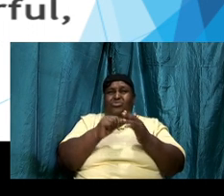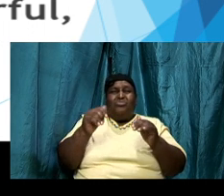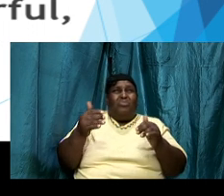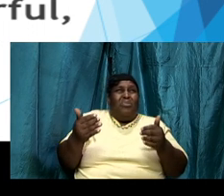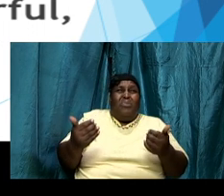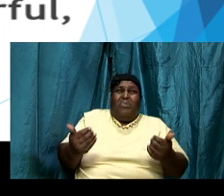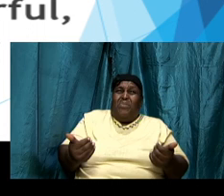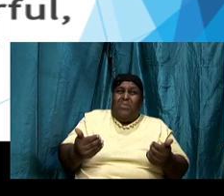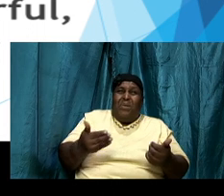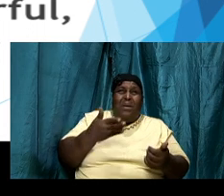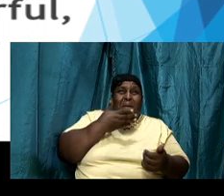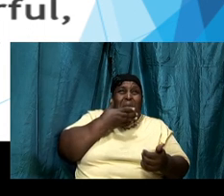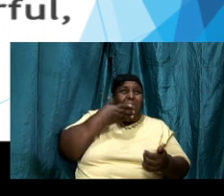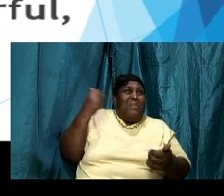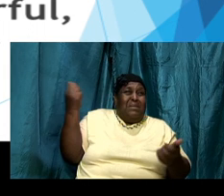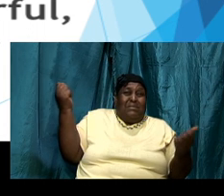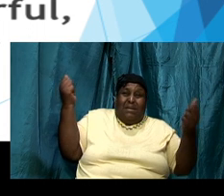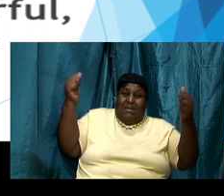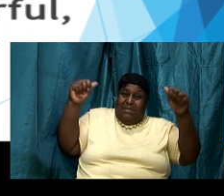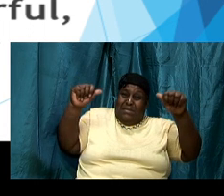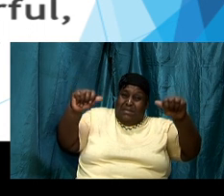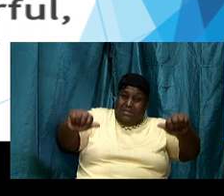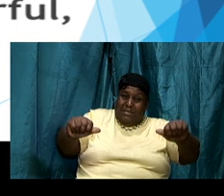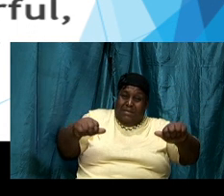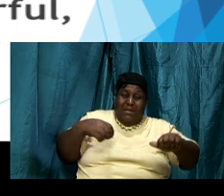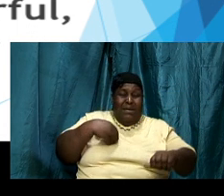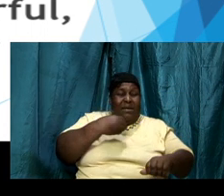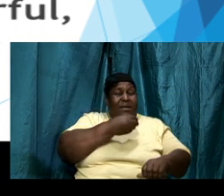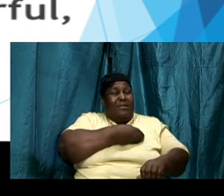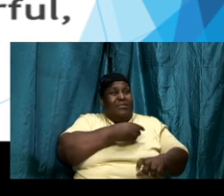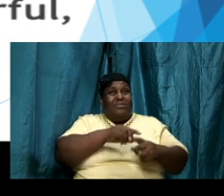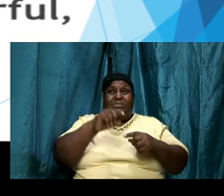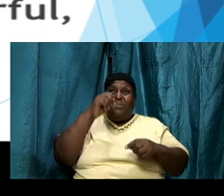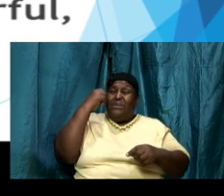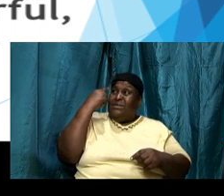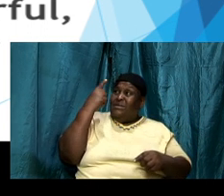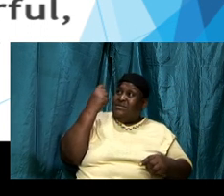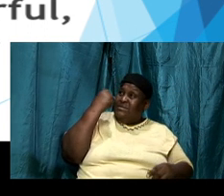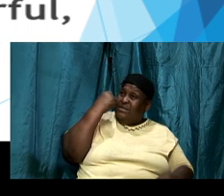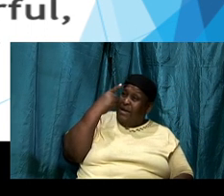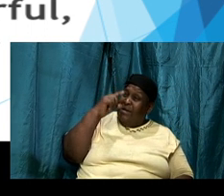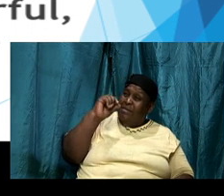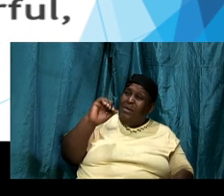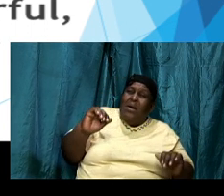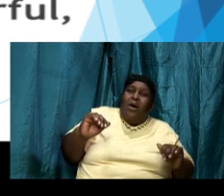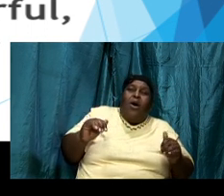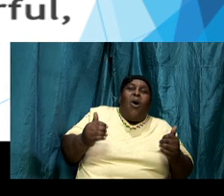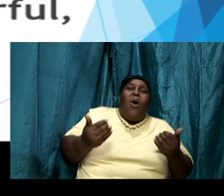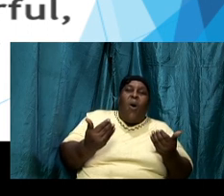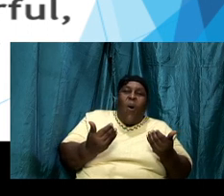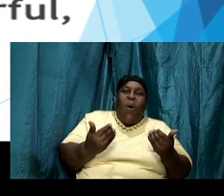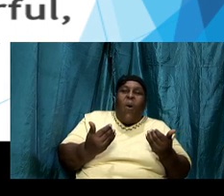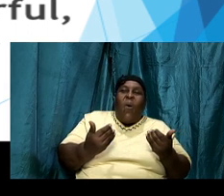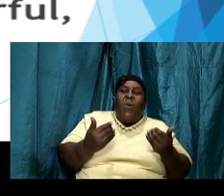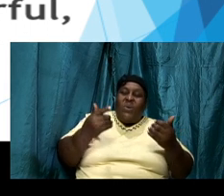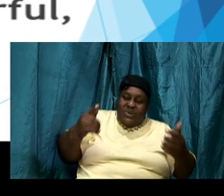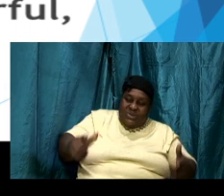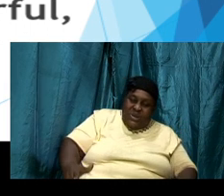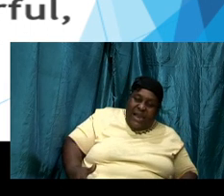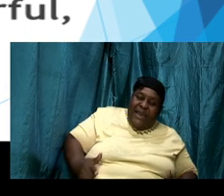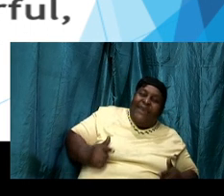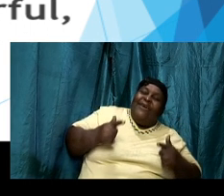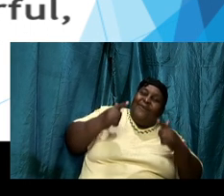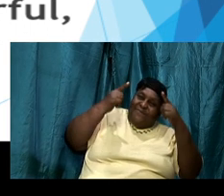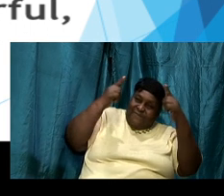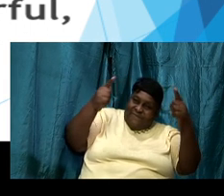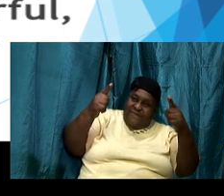better enable us to understand how to apply the